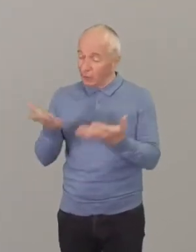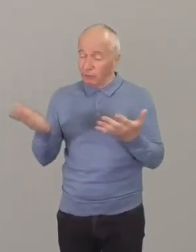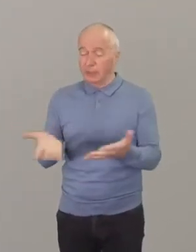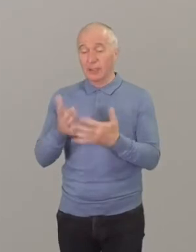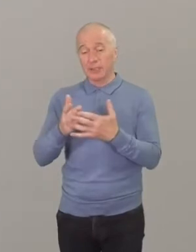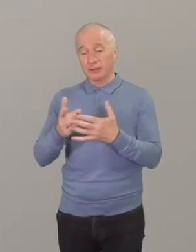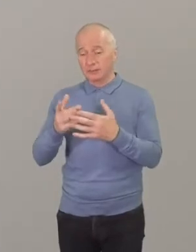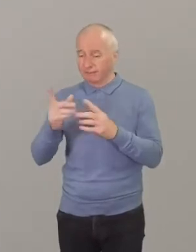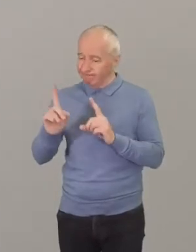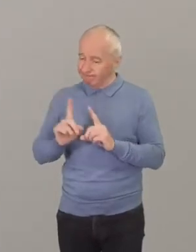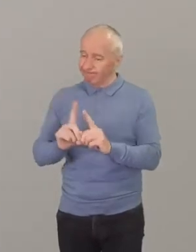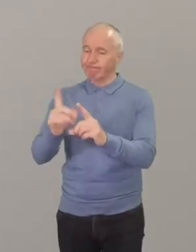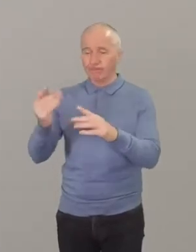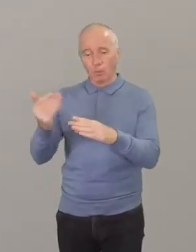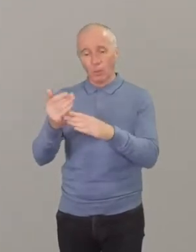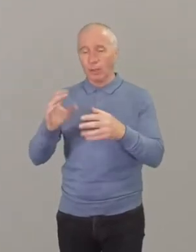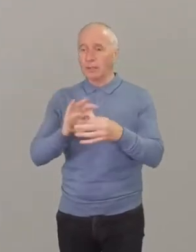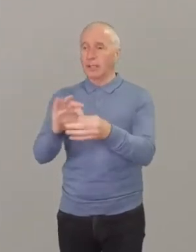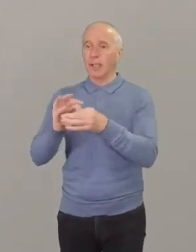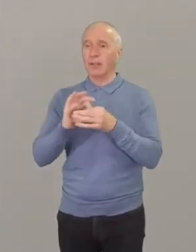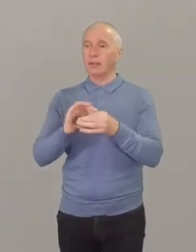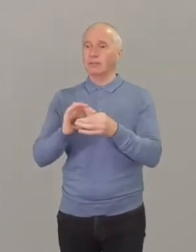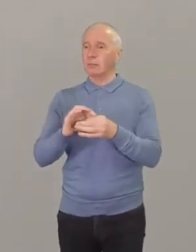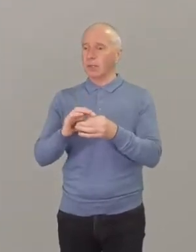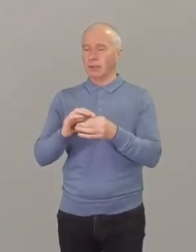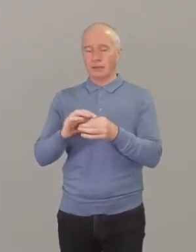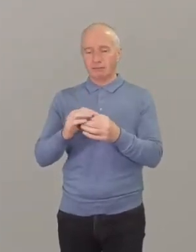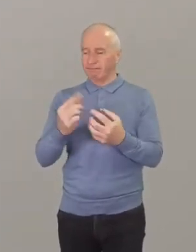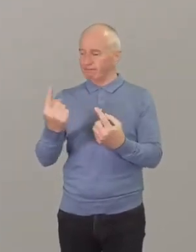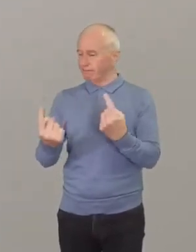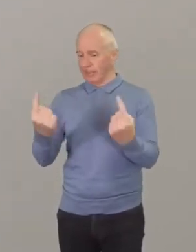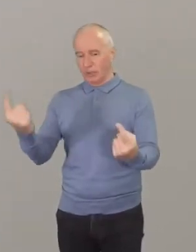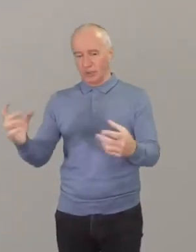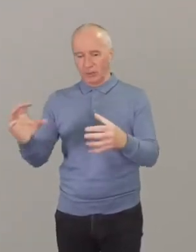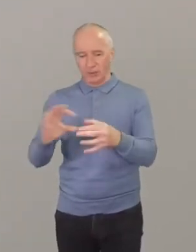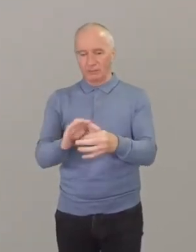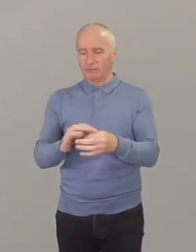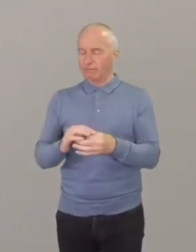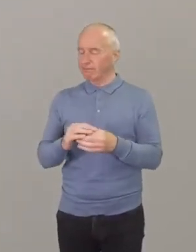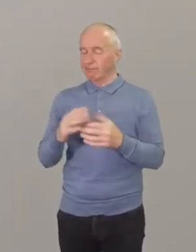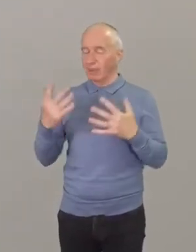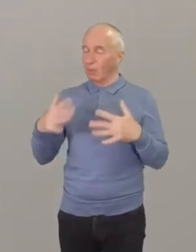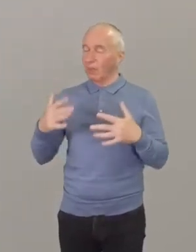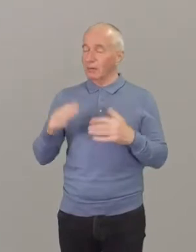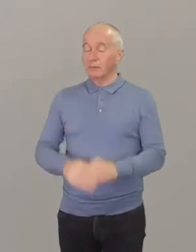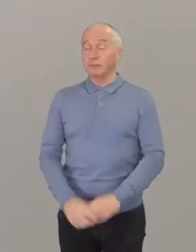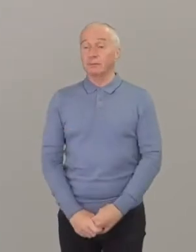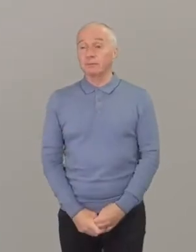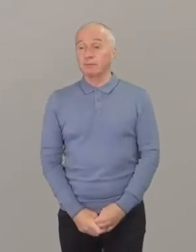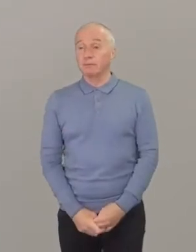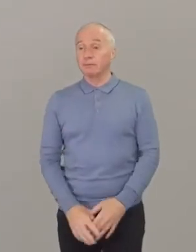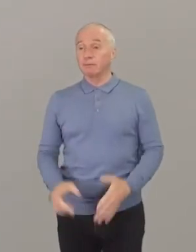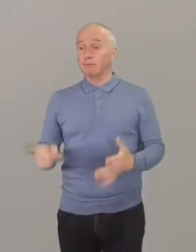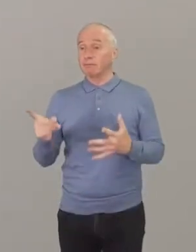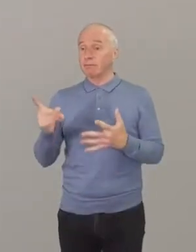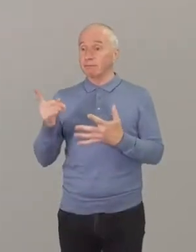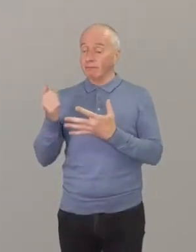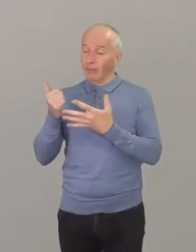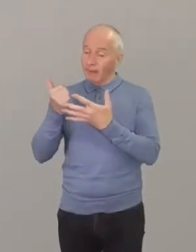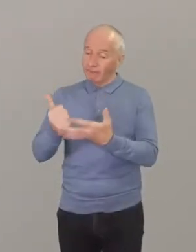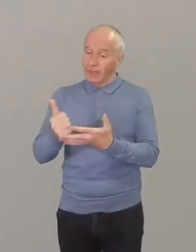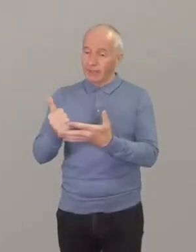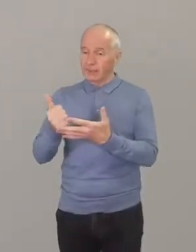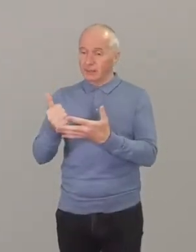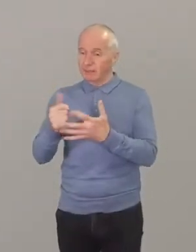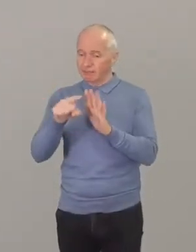alongside each other and again that has been amazing to see and I think the advice and the guidance that has been so